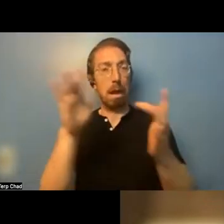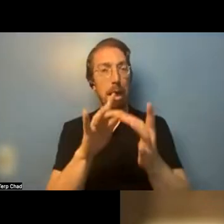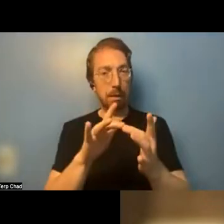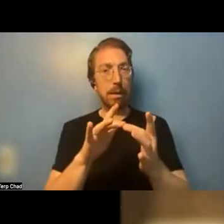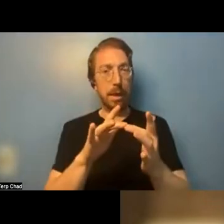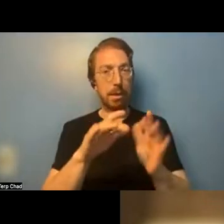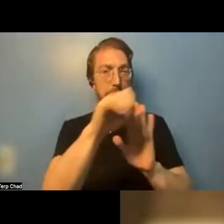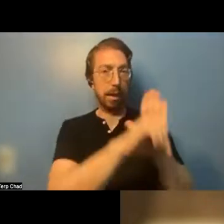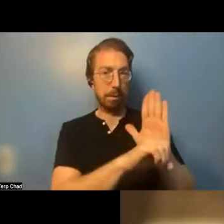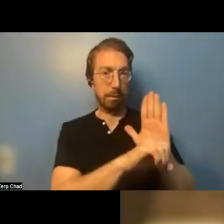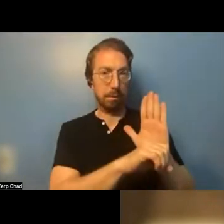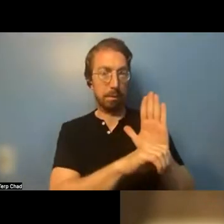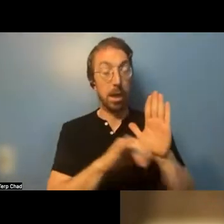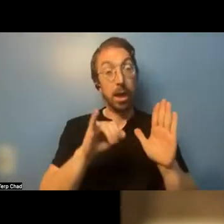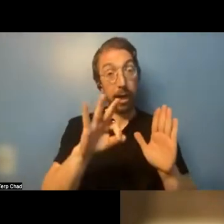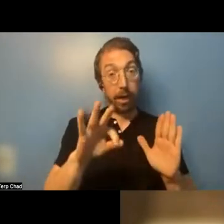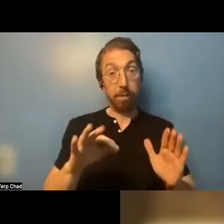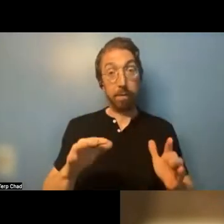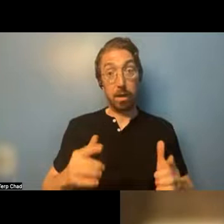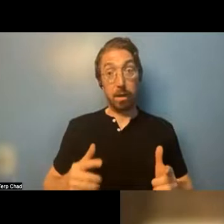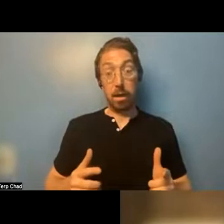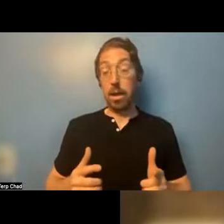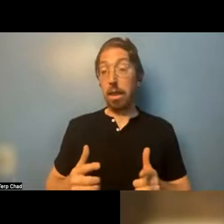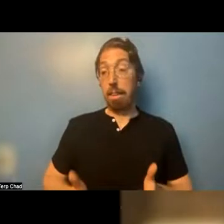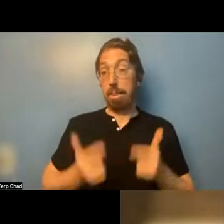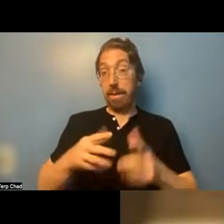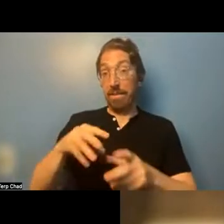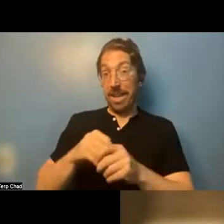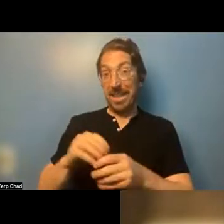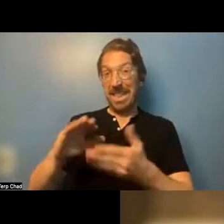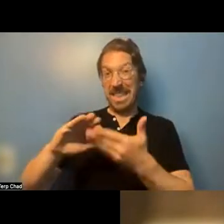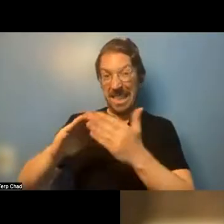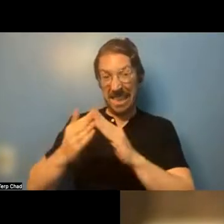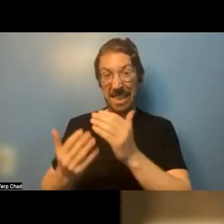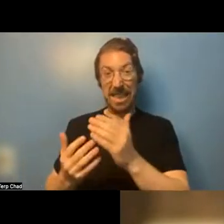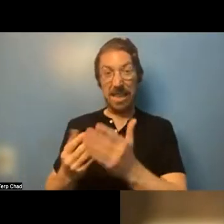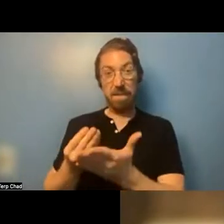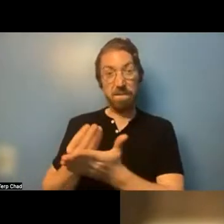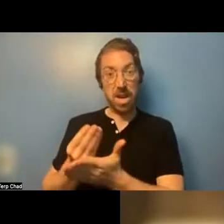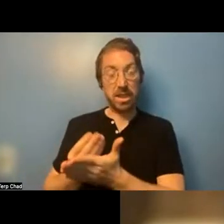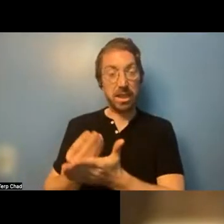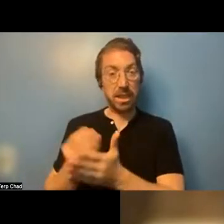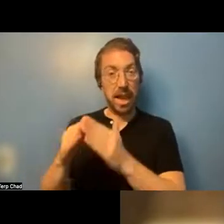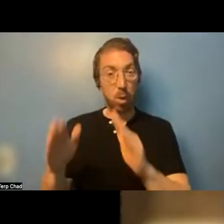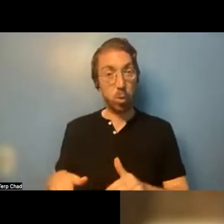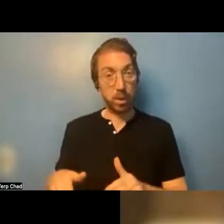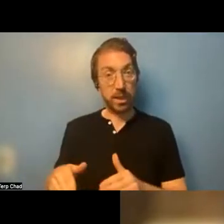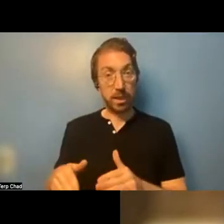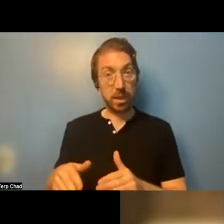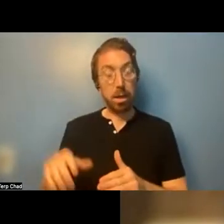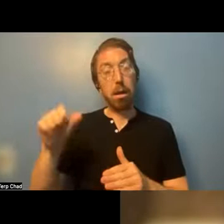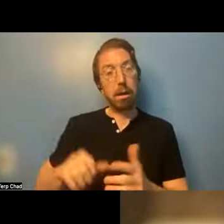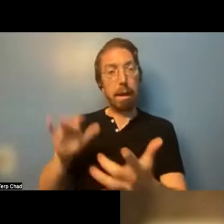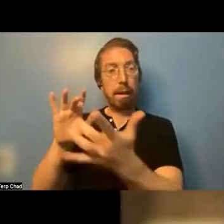housing, you could contact 311 to make a complaint with the city Department of Health and Mental Hygiene.